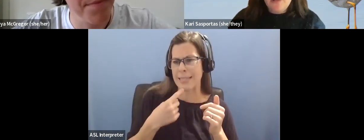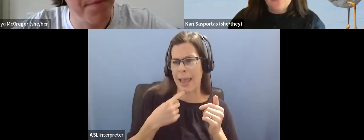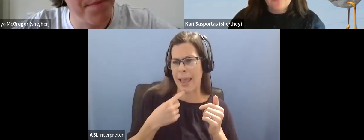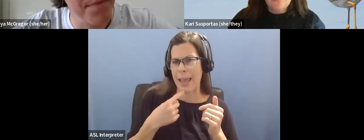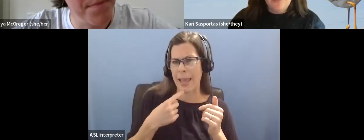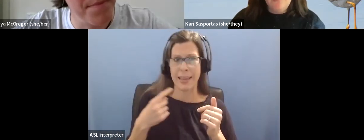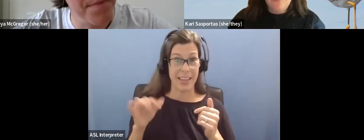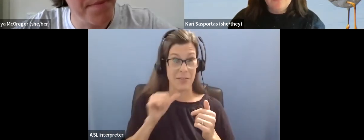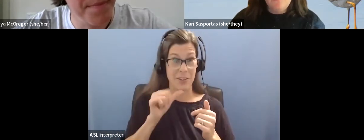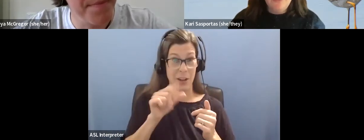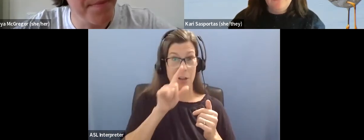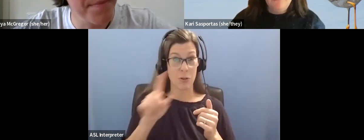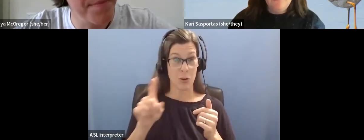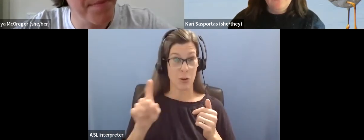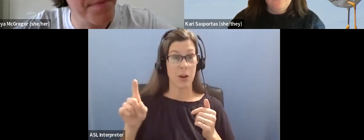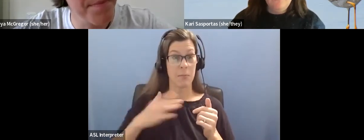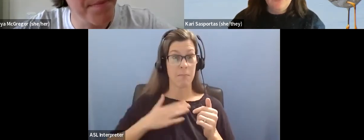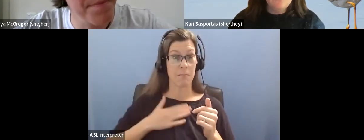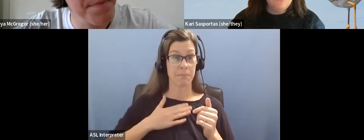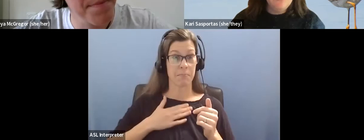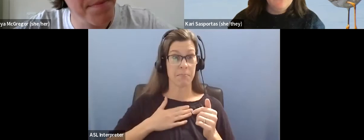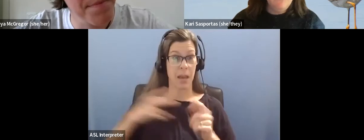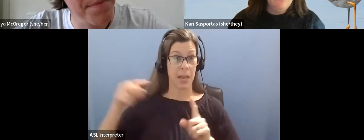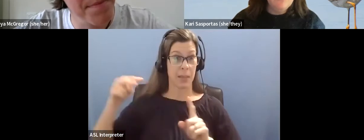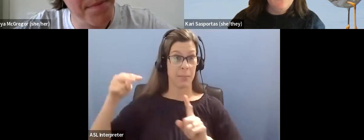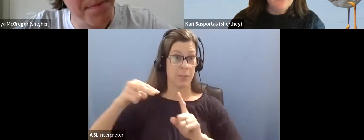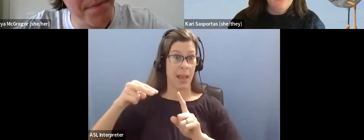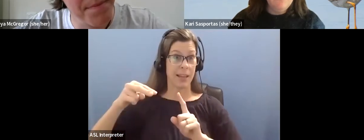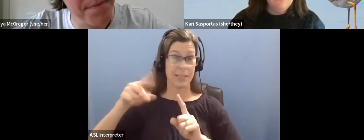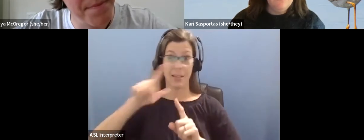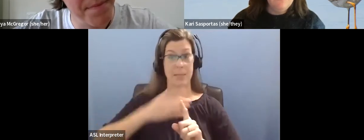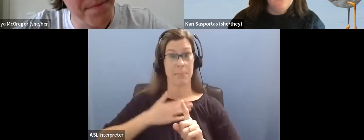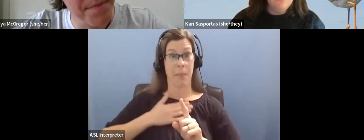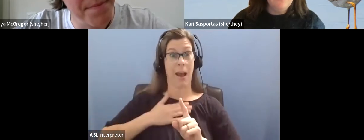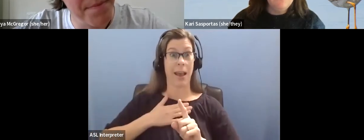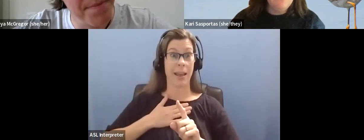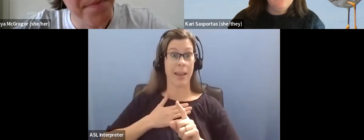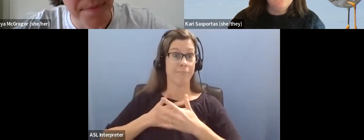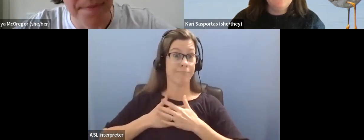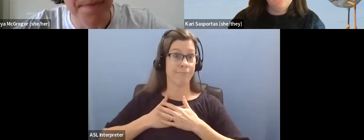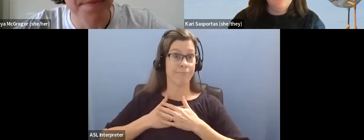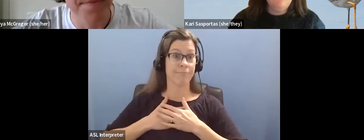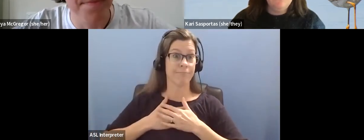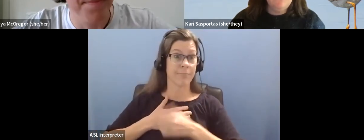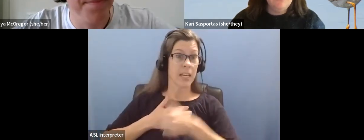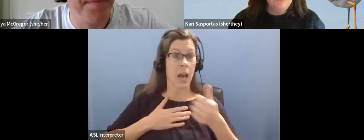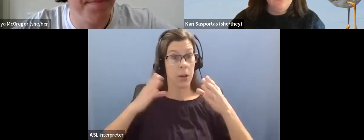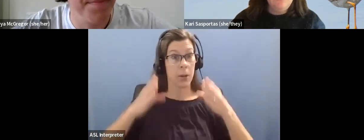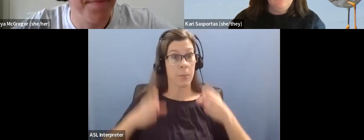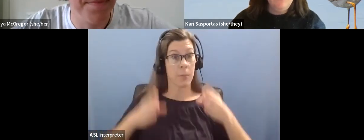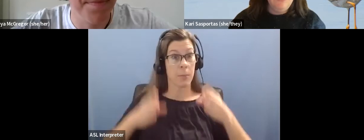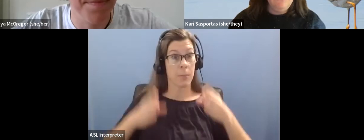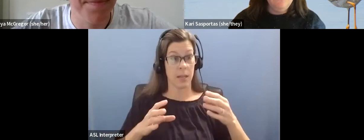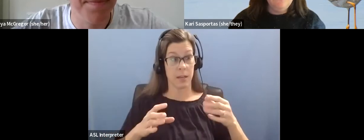if they're not sure, um, because my, you know, my perspective is my perspective. So someone else who's autistic might feel differently,